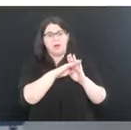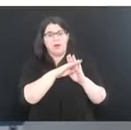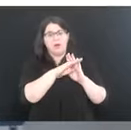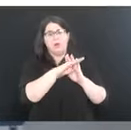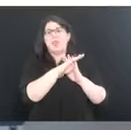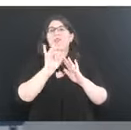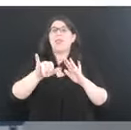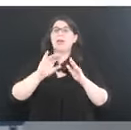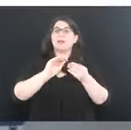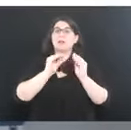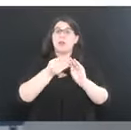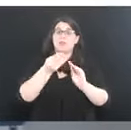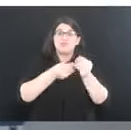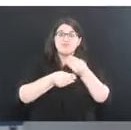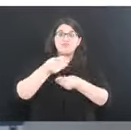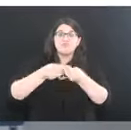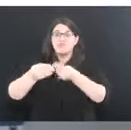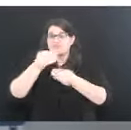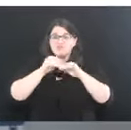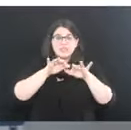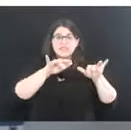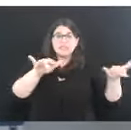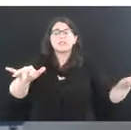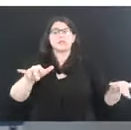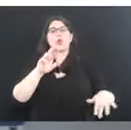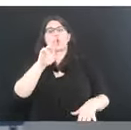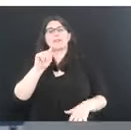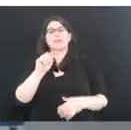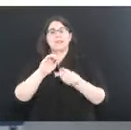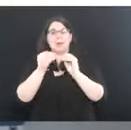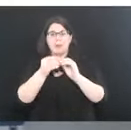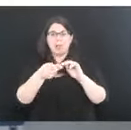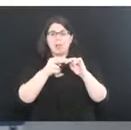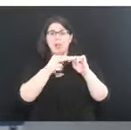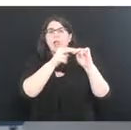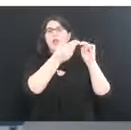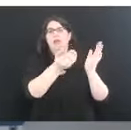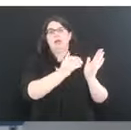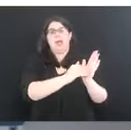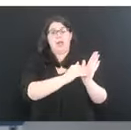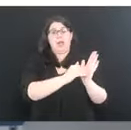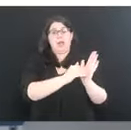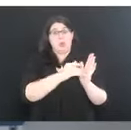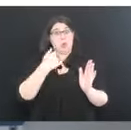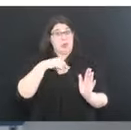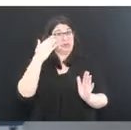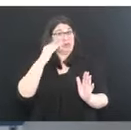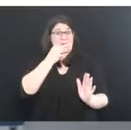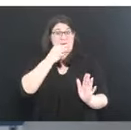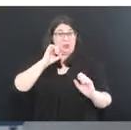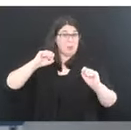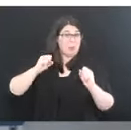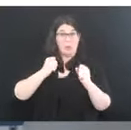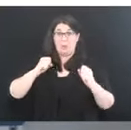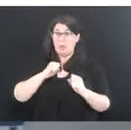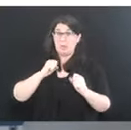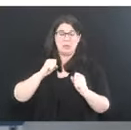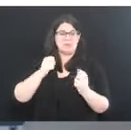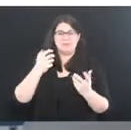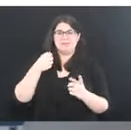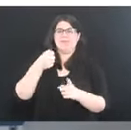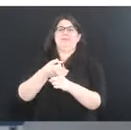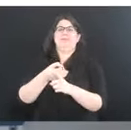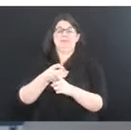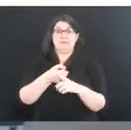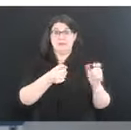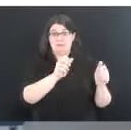value, our RT value that is starting to go back up. And we know with the winter coming, other states that are colder